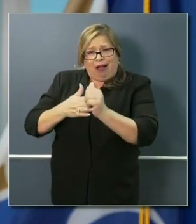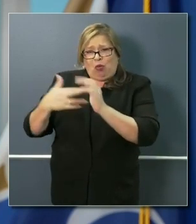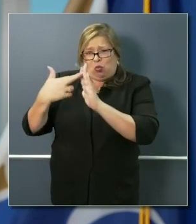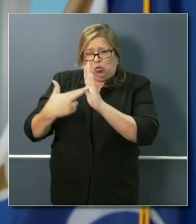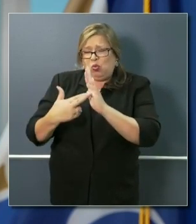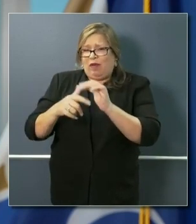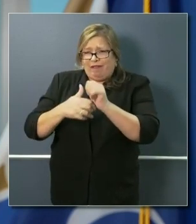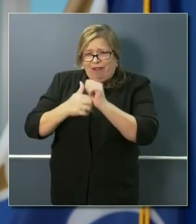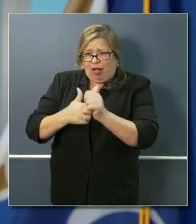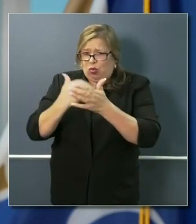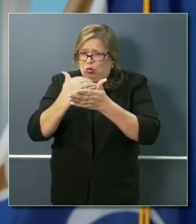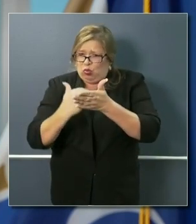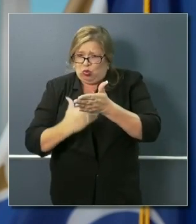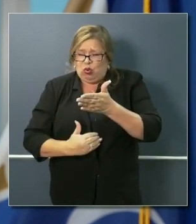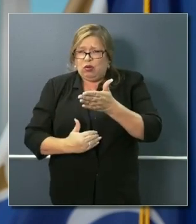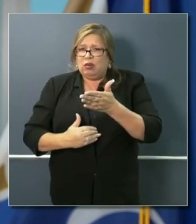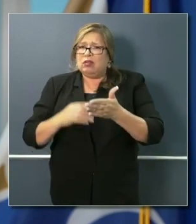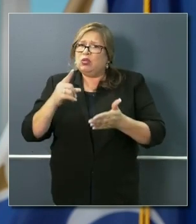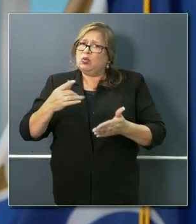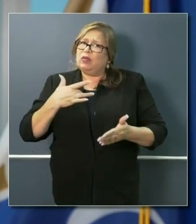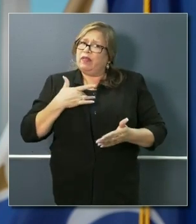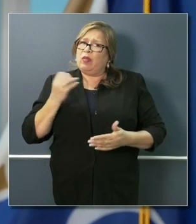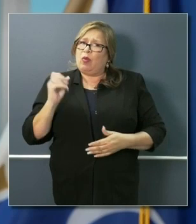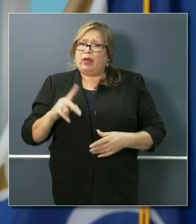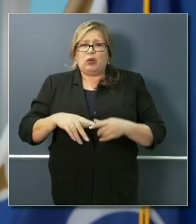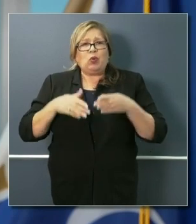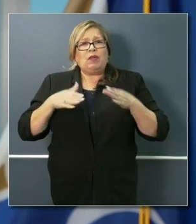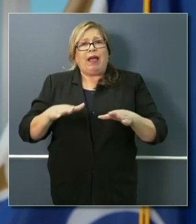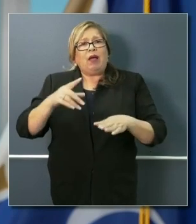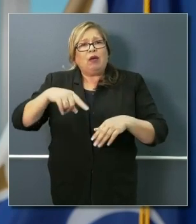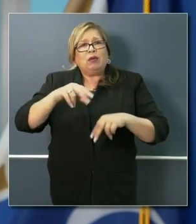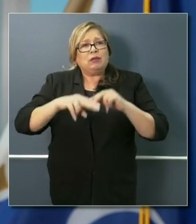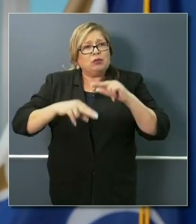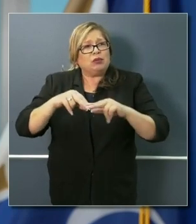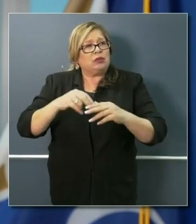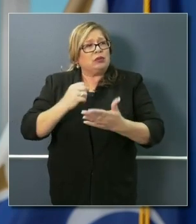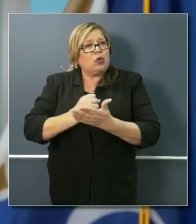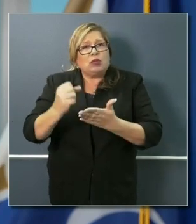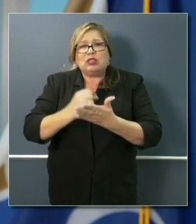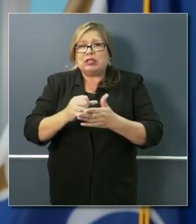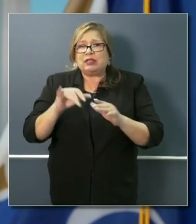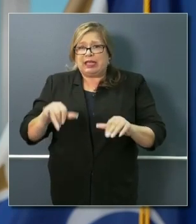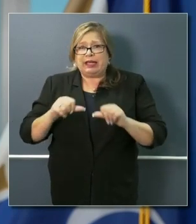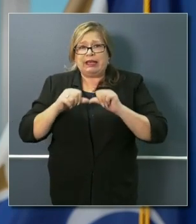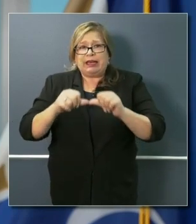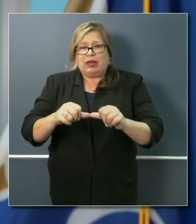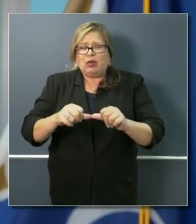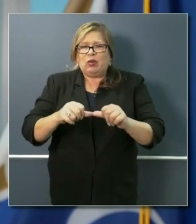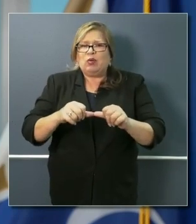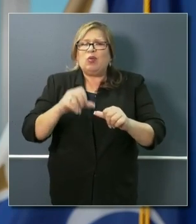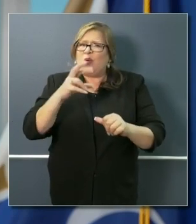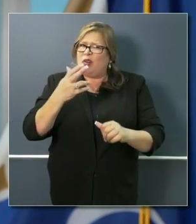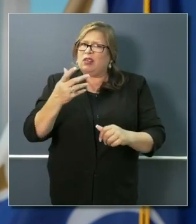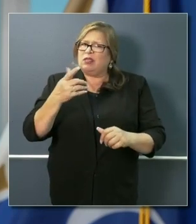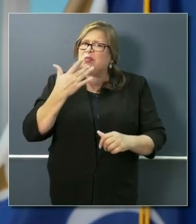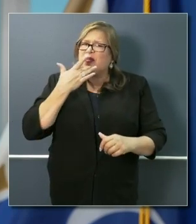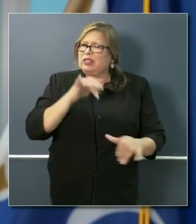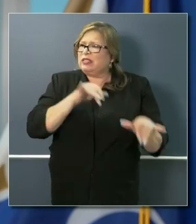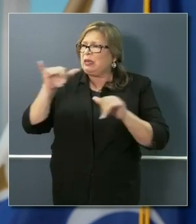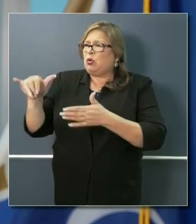comfortable allowing construction to continue in California rather than doing what they did in New York and Boston?